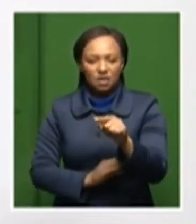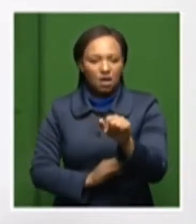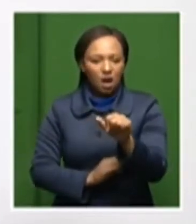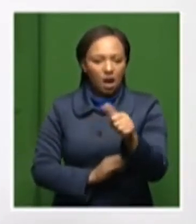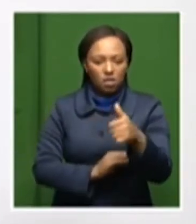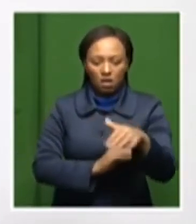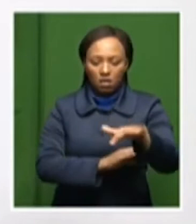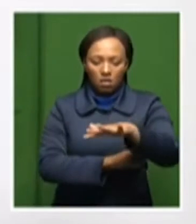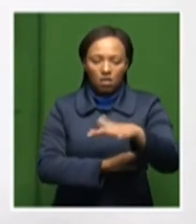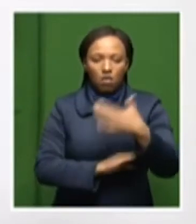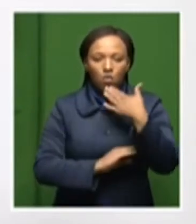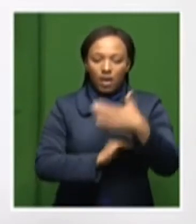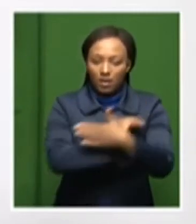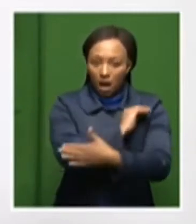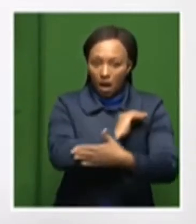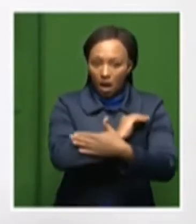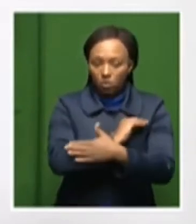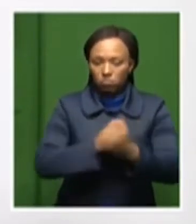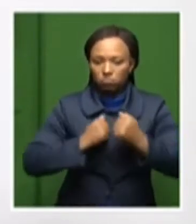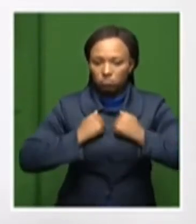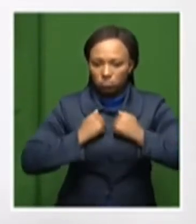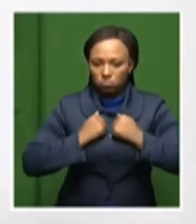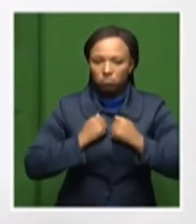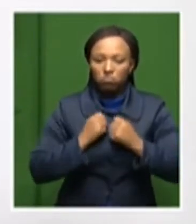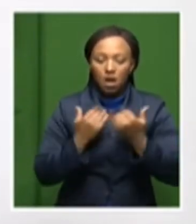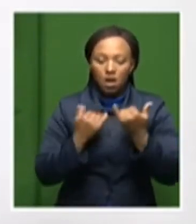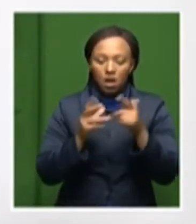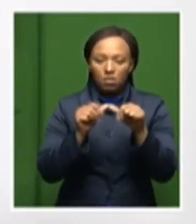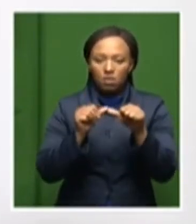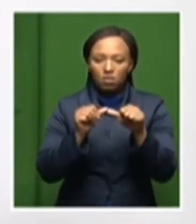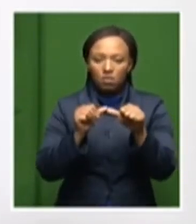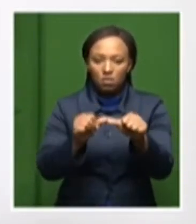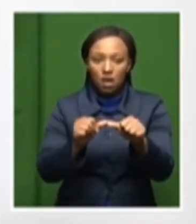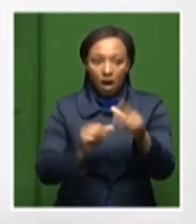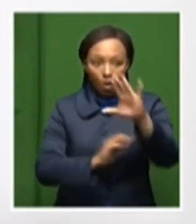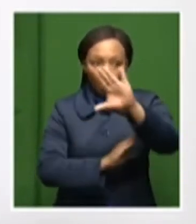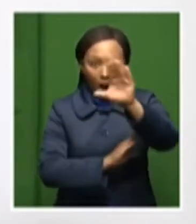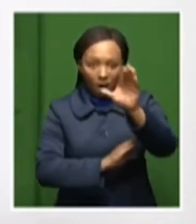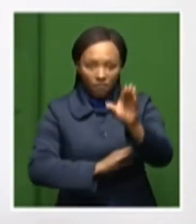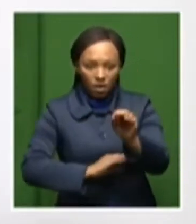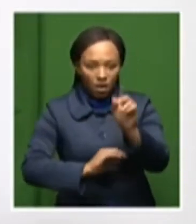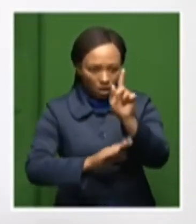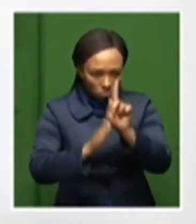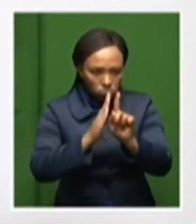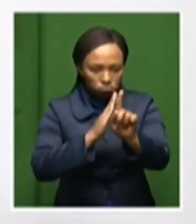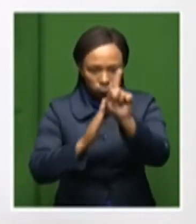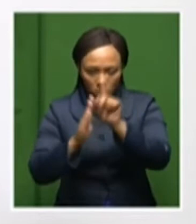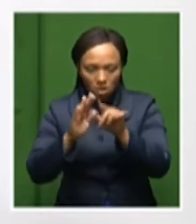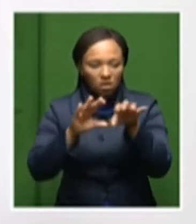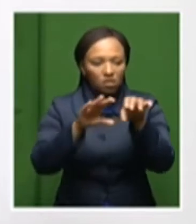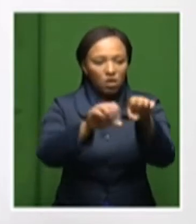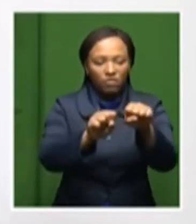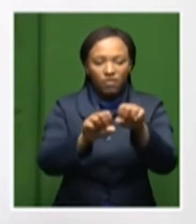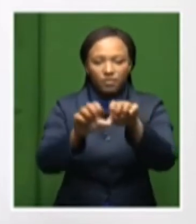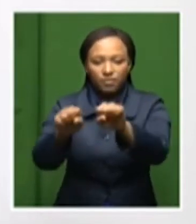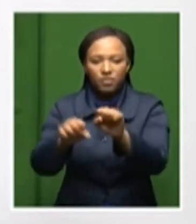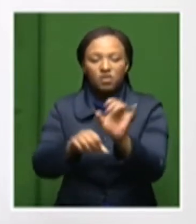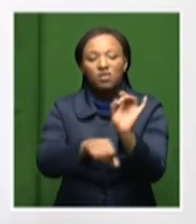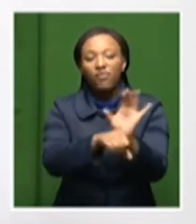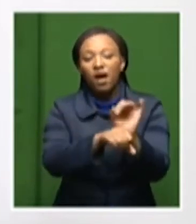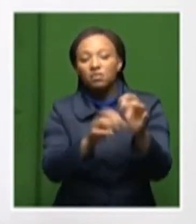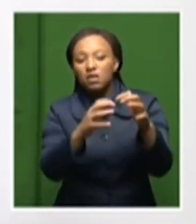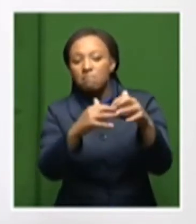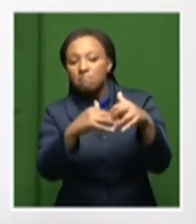also going continental now. They're advising the setting up of EPZs in a number of countries on our continent,